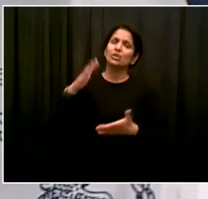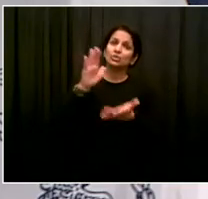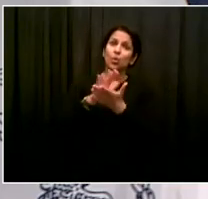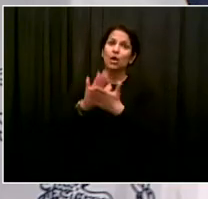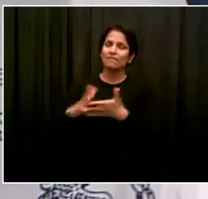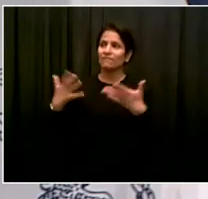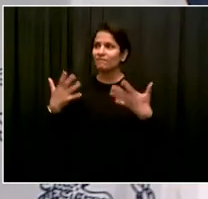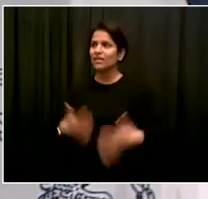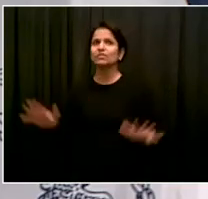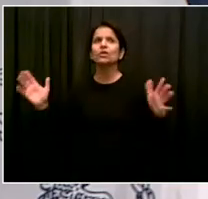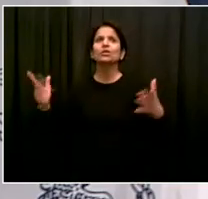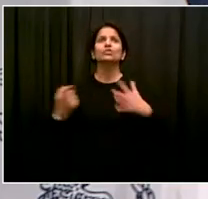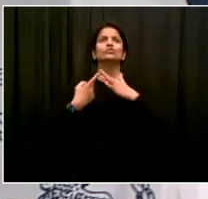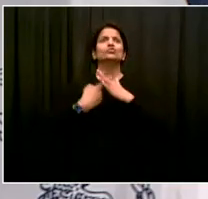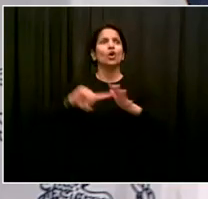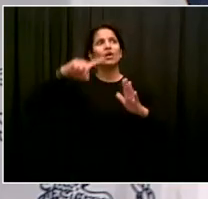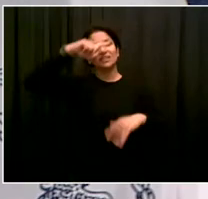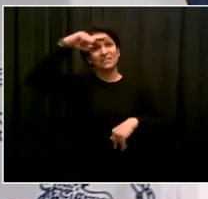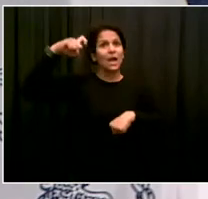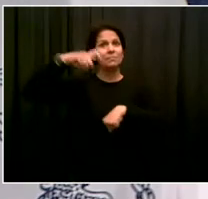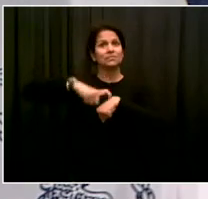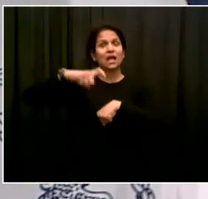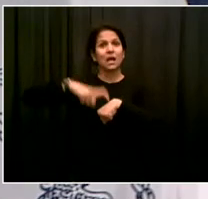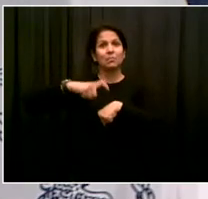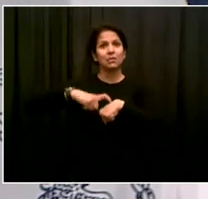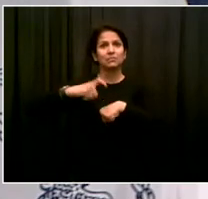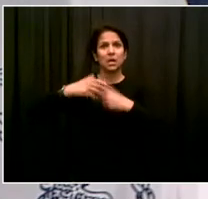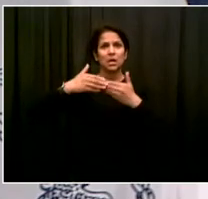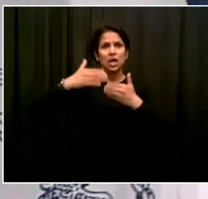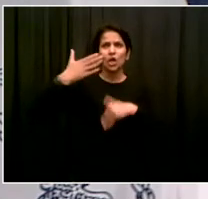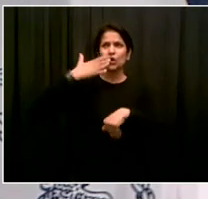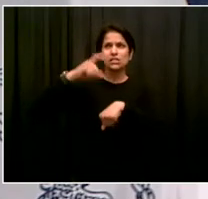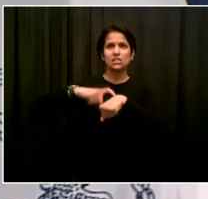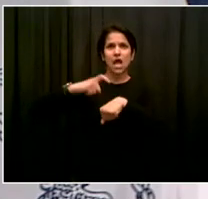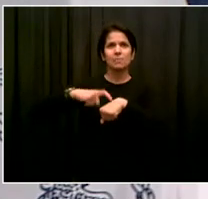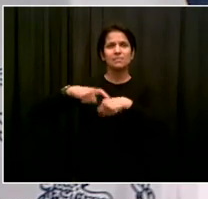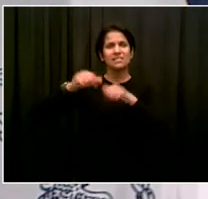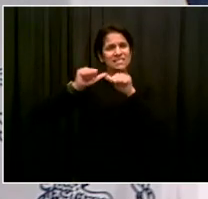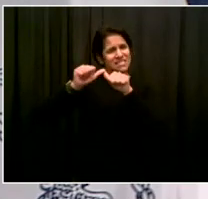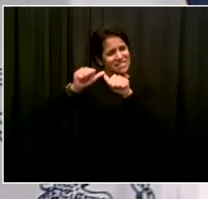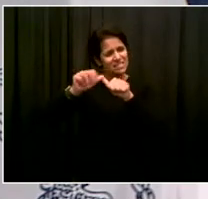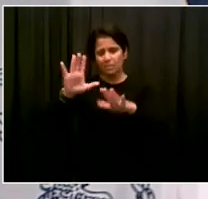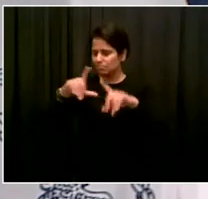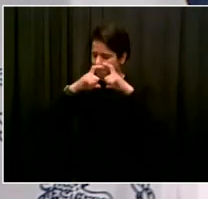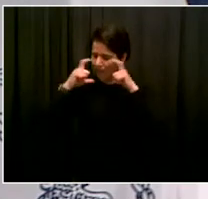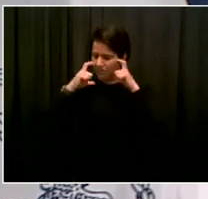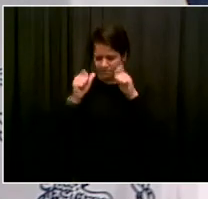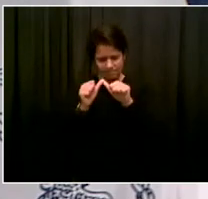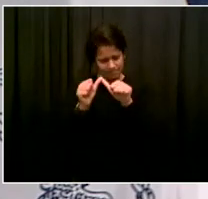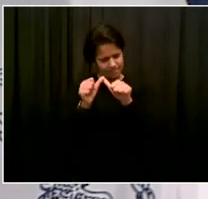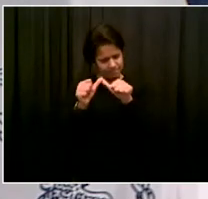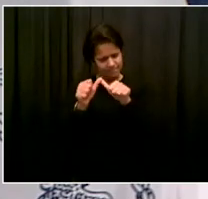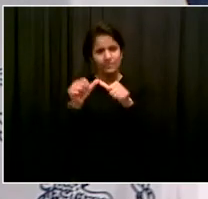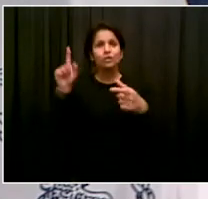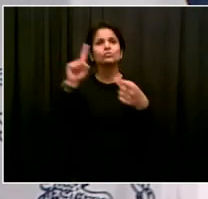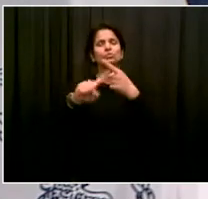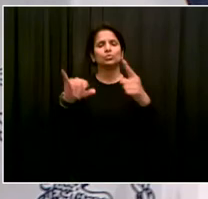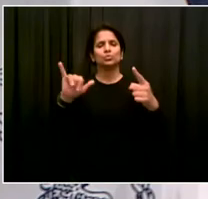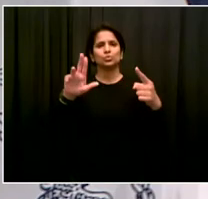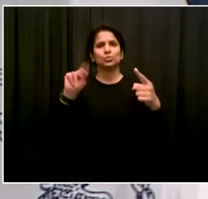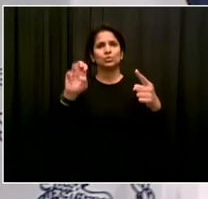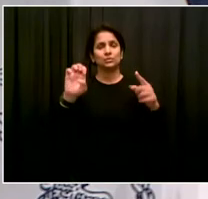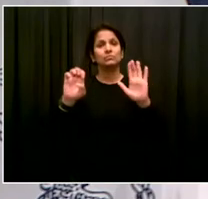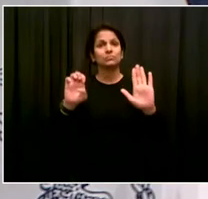to hold the line through June. So we'll keep, you know, the masks on and we'll do all the things we need to do. After that, we'll be able to